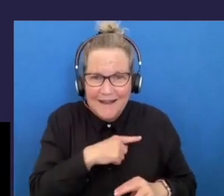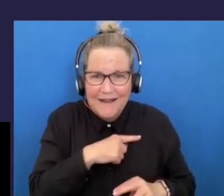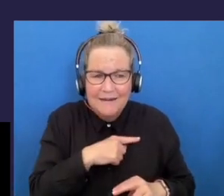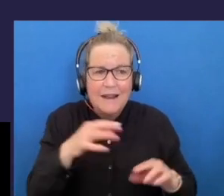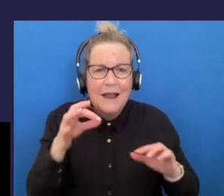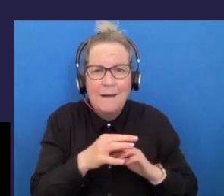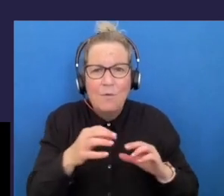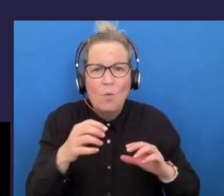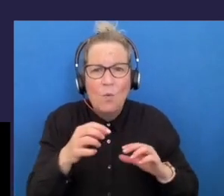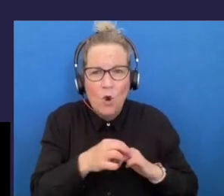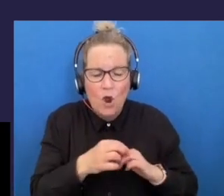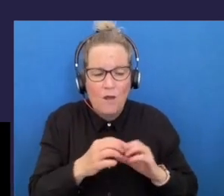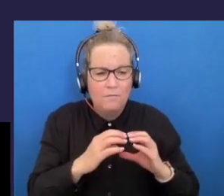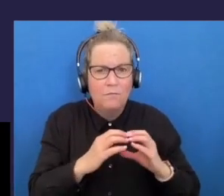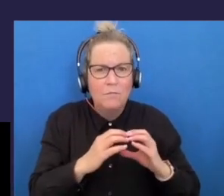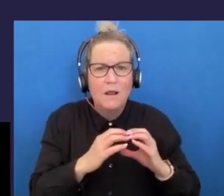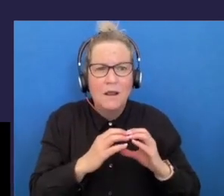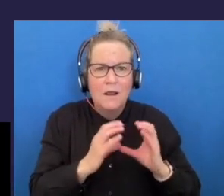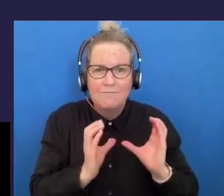and daughter